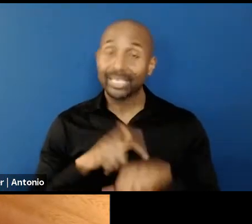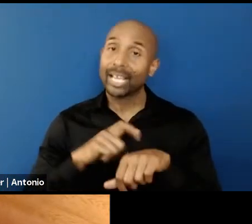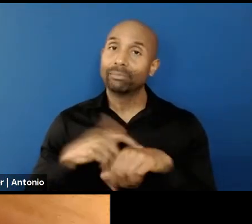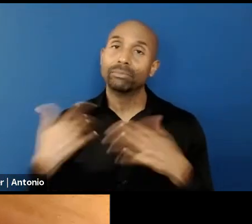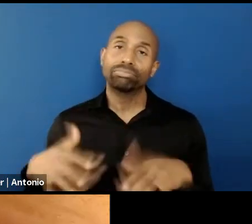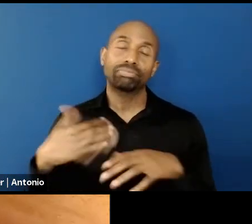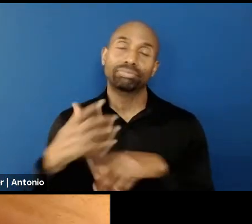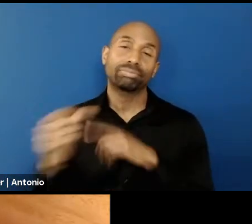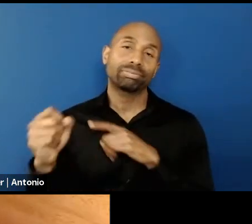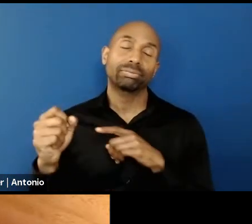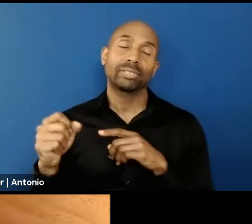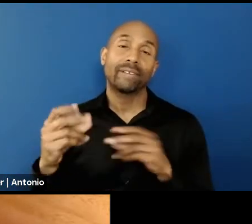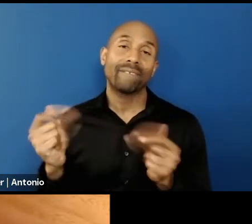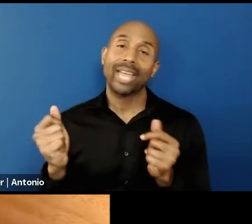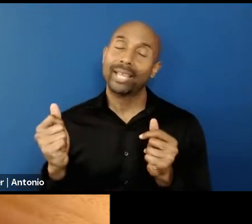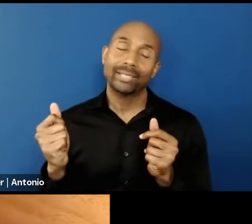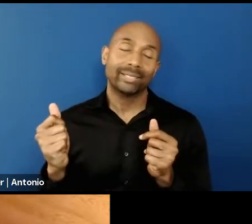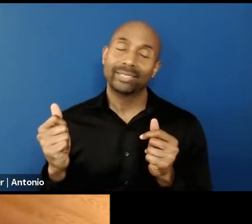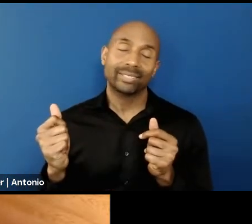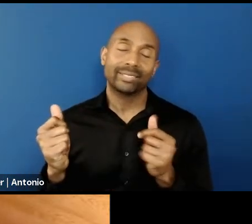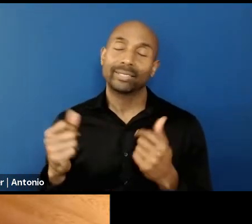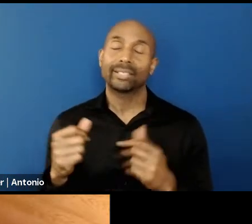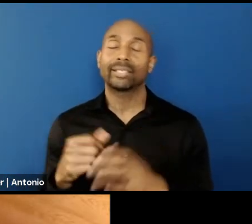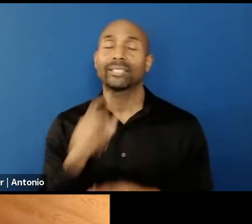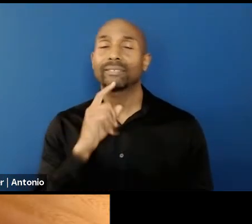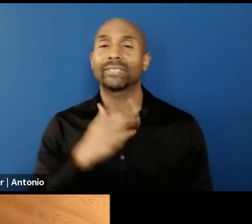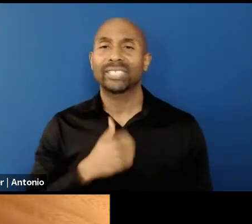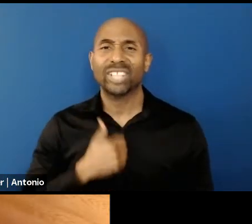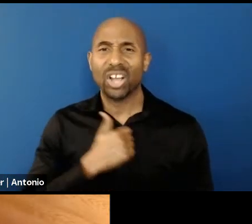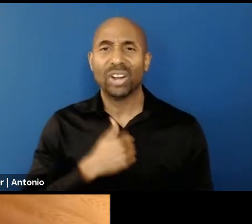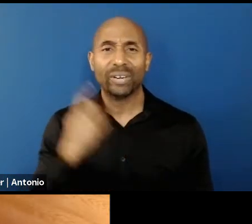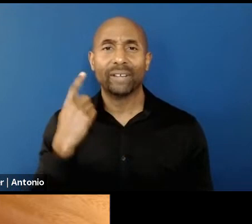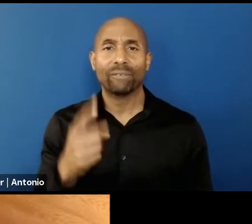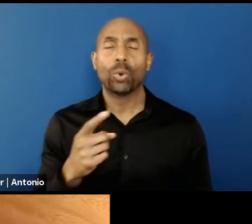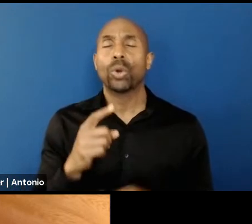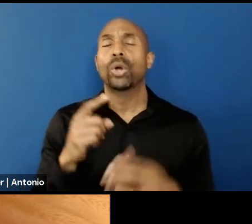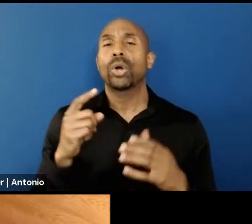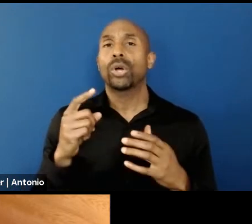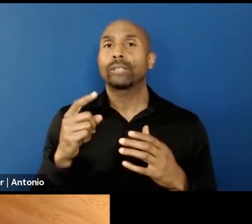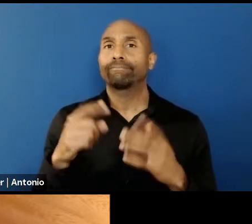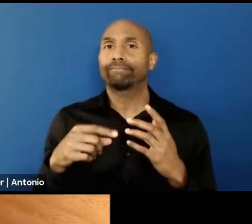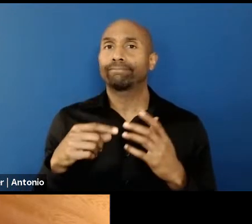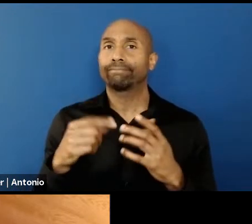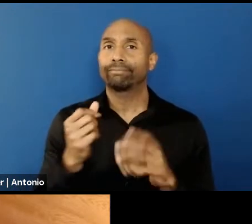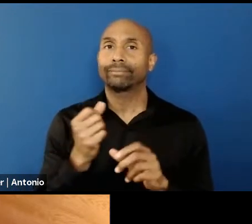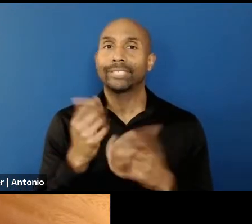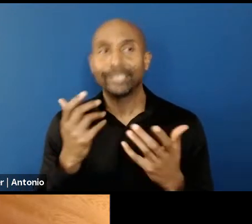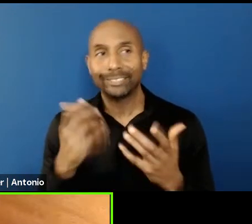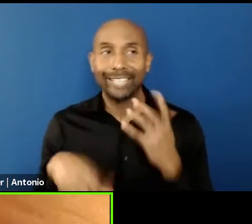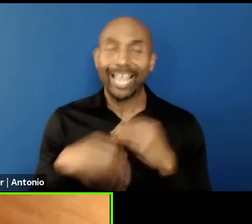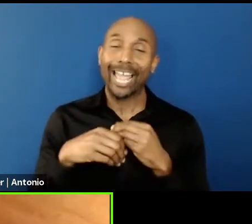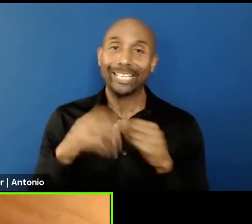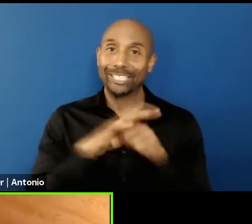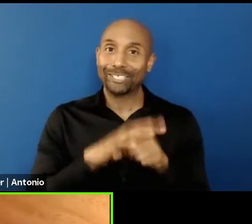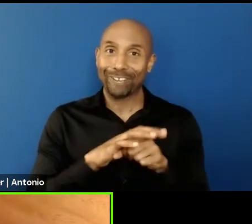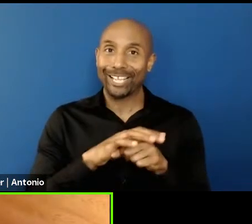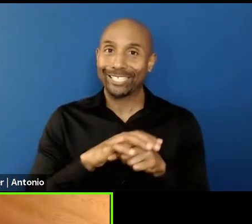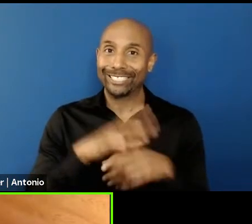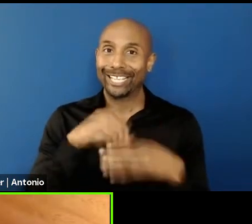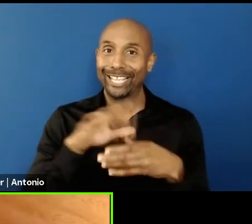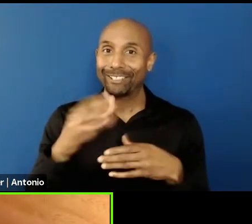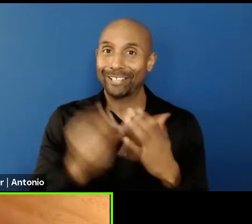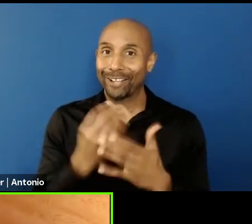and sorry for, for creating some stress in the garden. No, no, no, no,